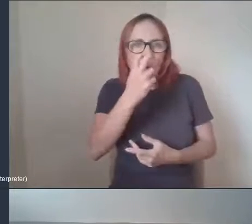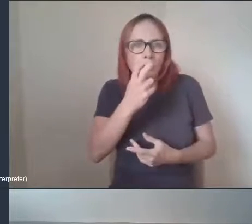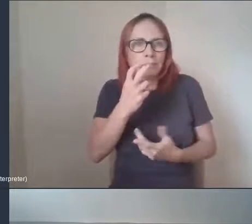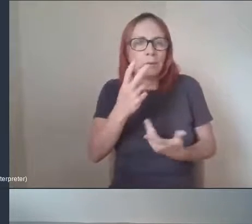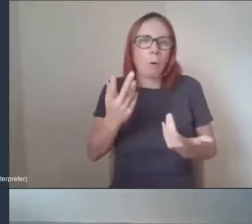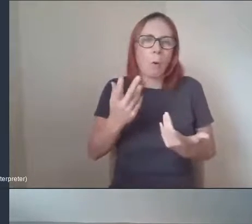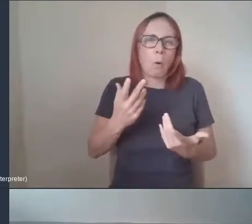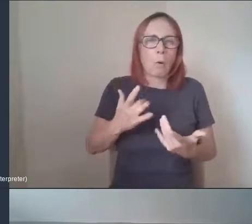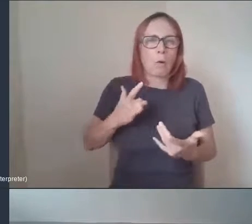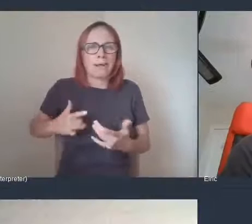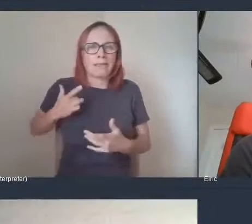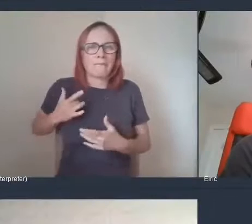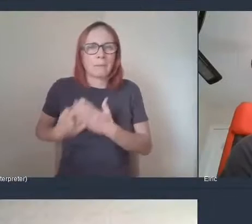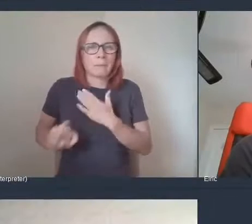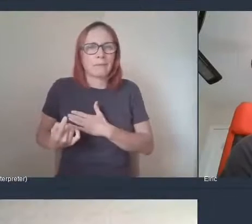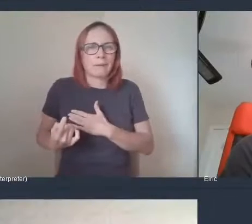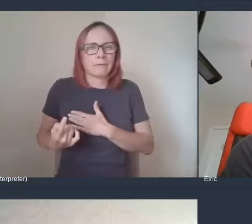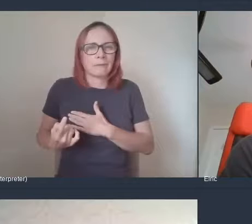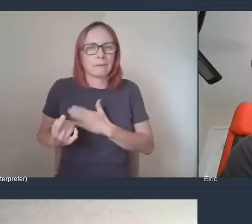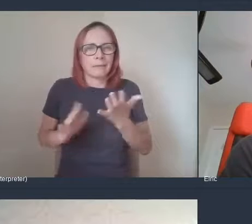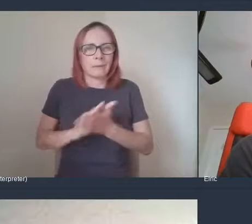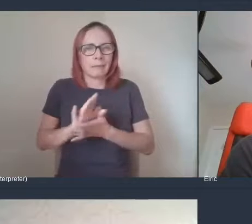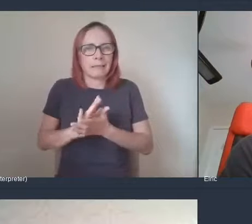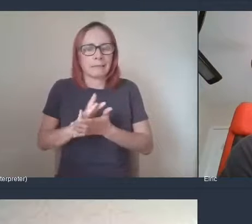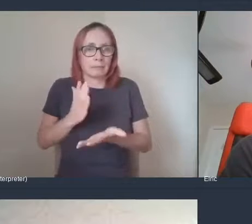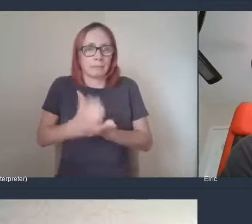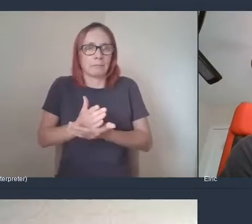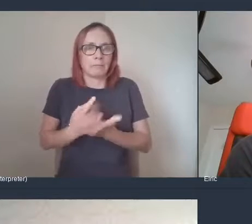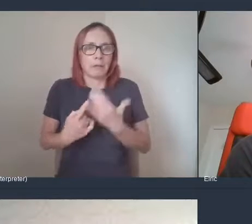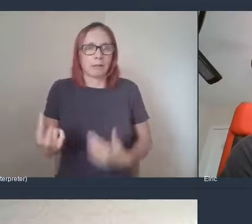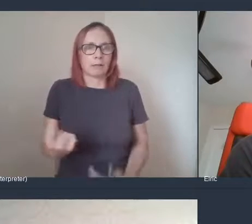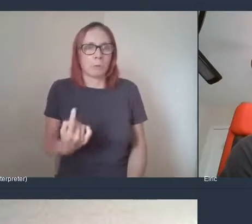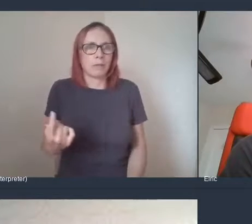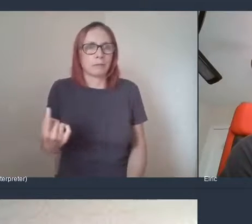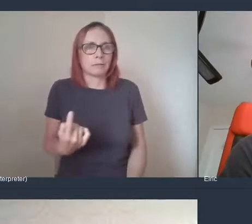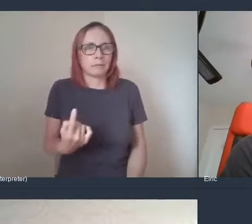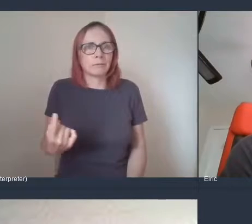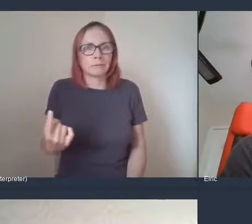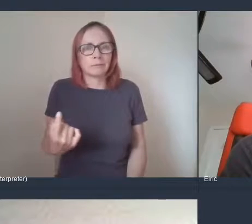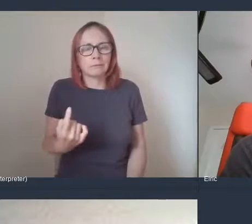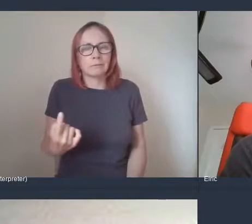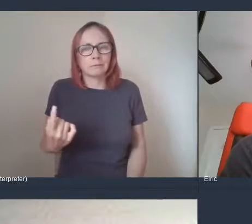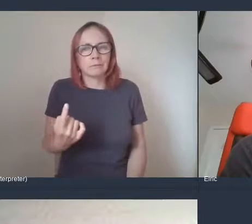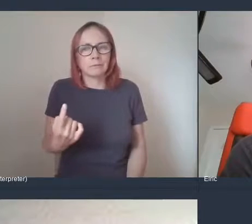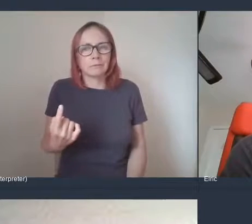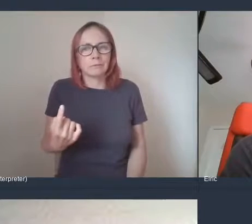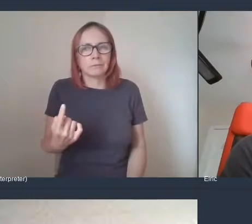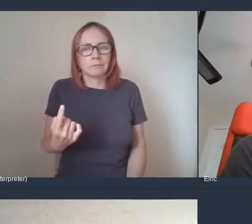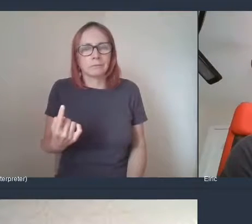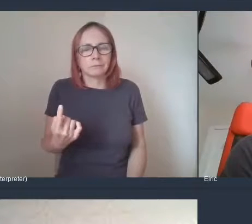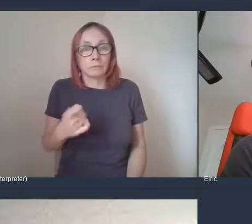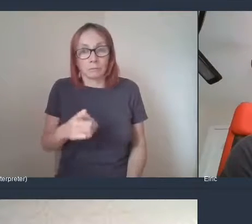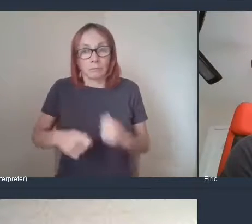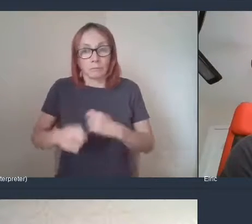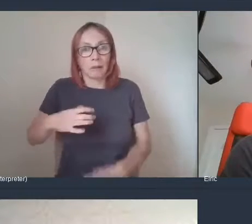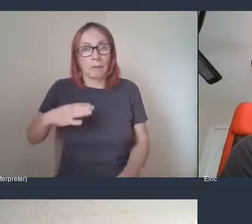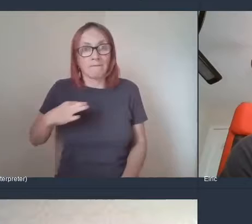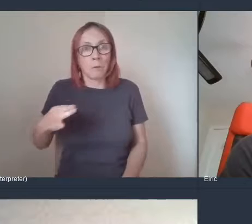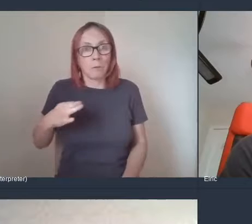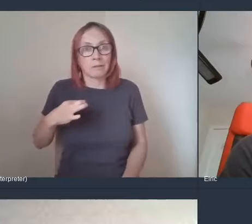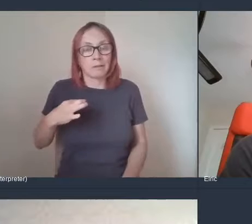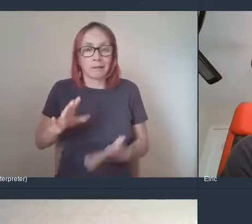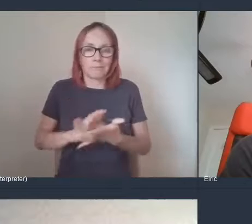so they would have been like isolated within their own home and volunteering at the pantry has given them an opportunity to